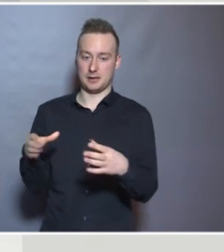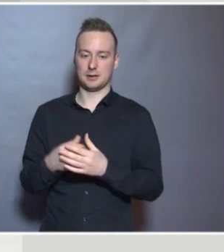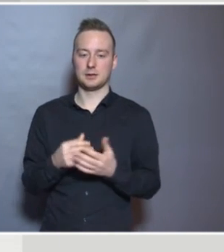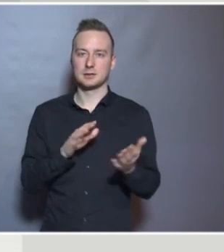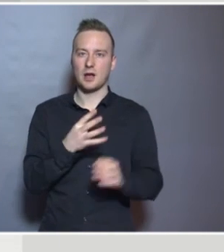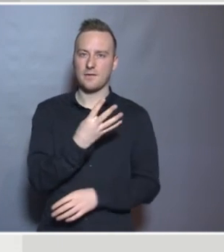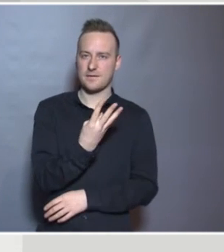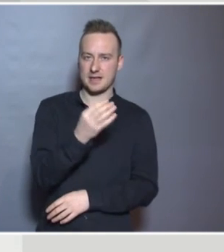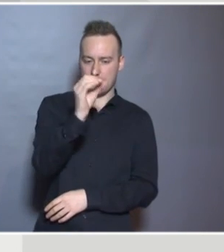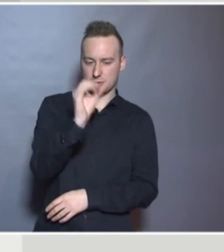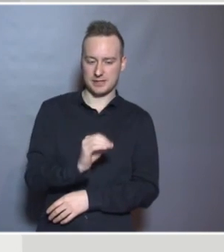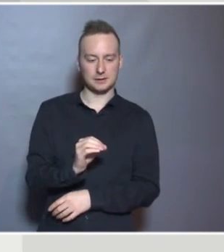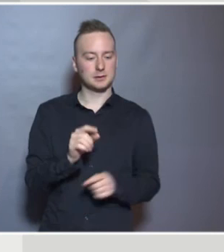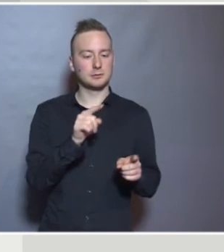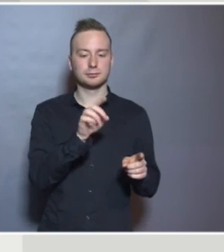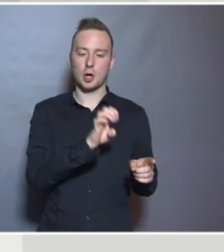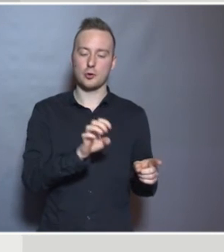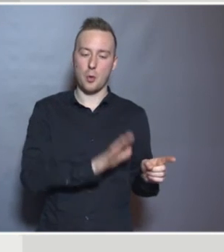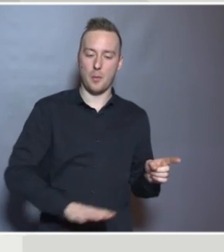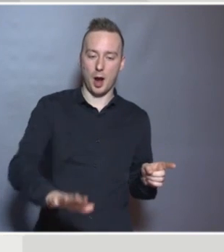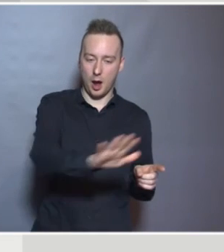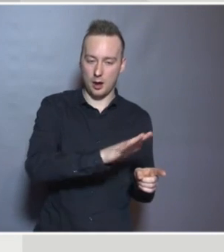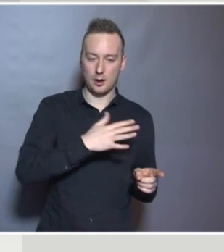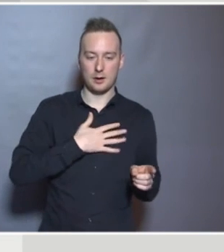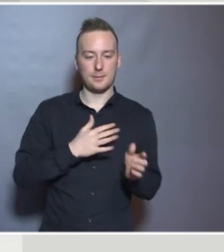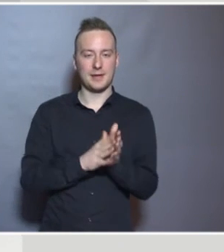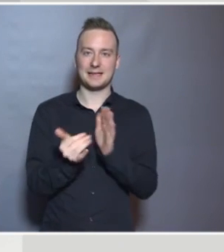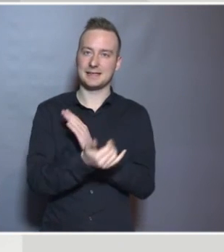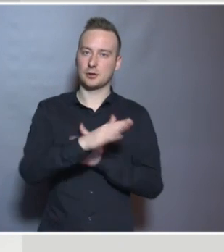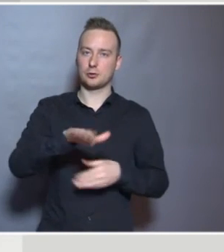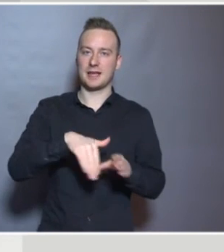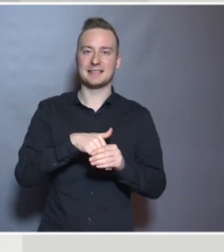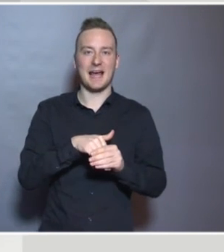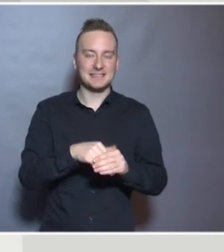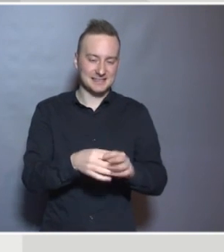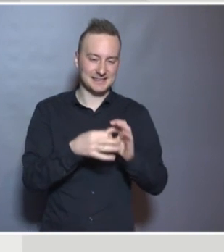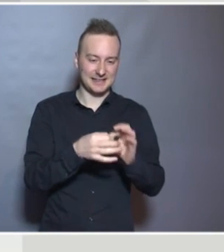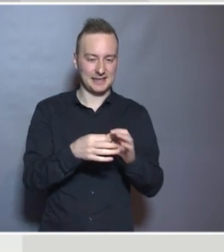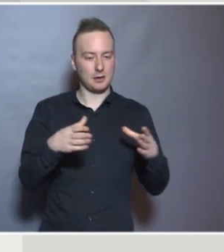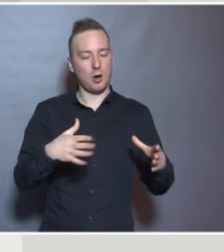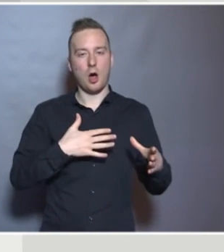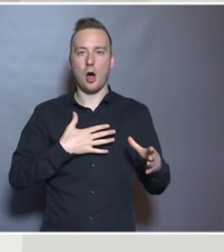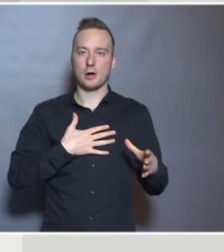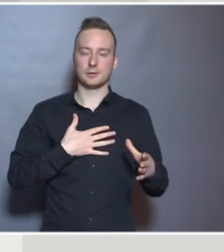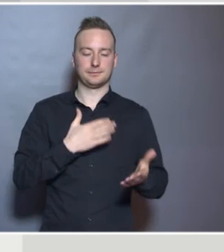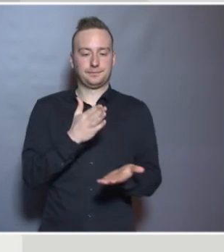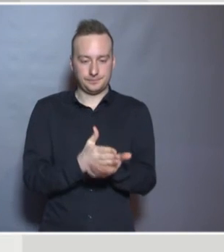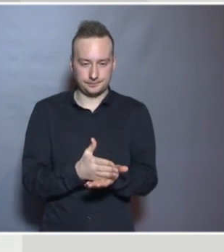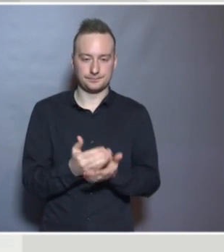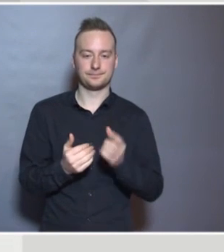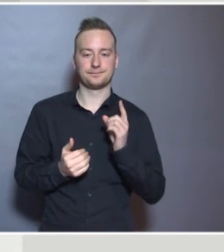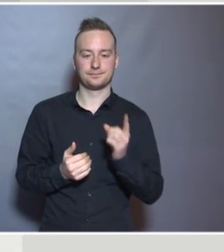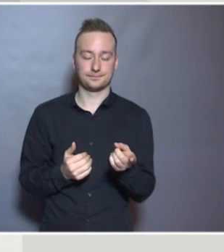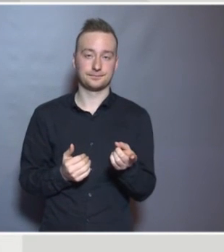4% across Europe of children are in inclusive settings with a recognised decision for SEN.